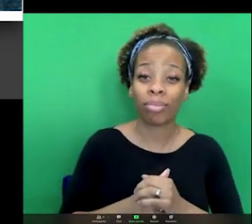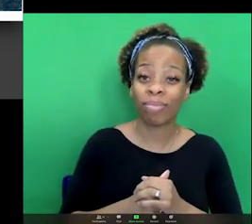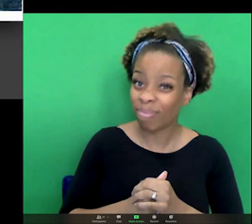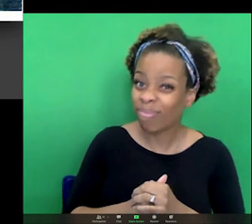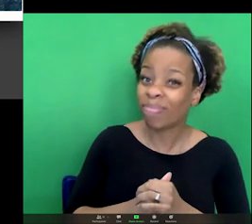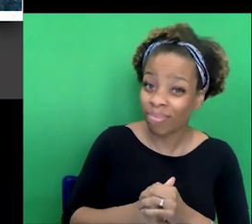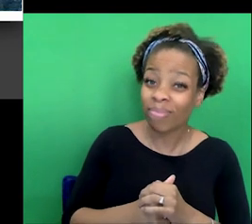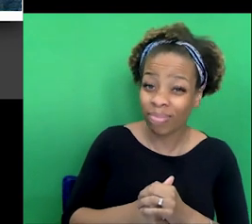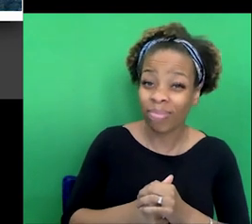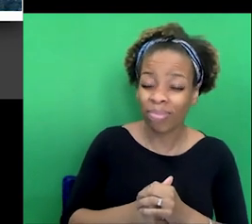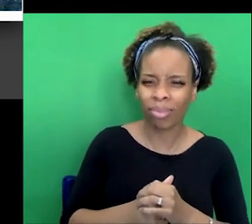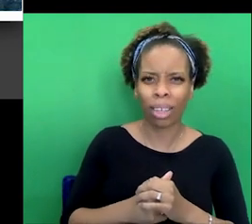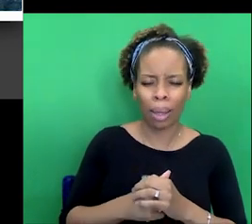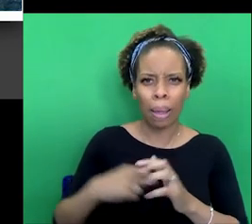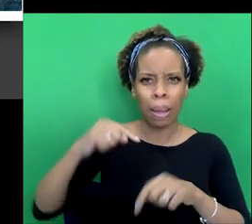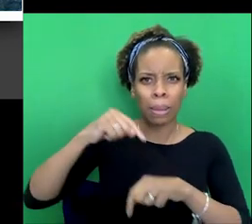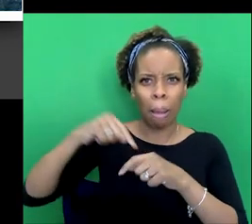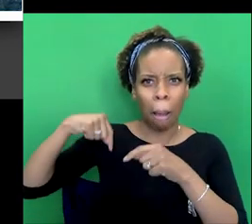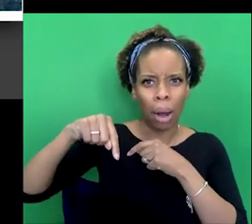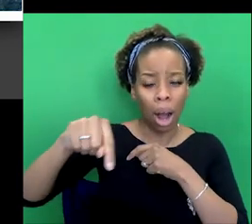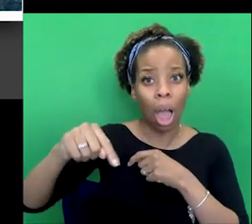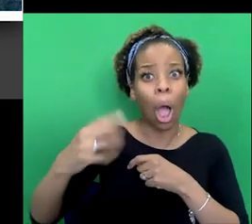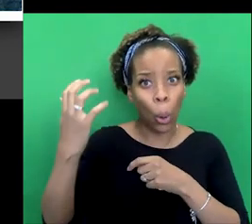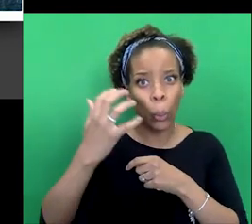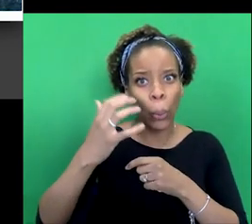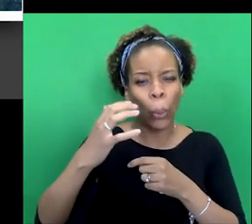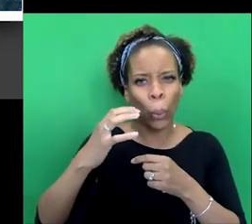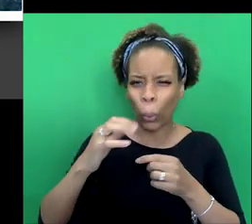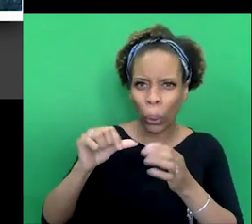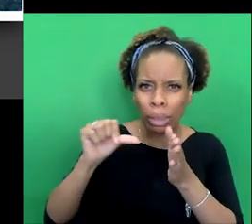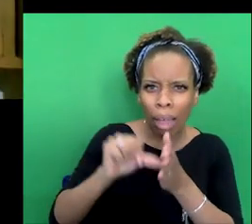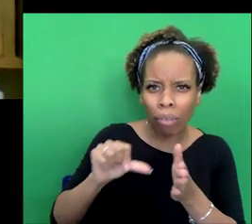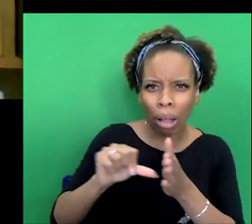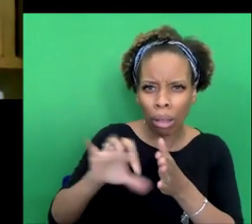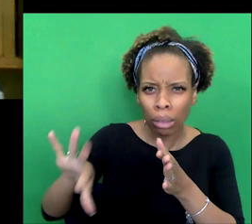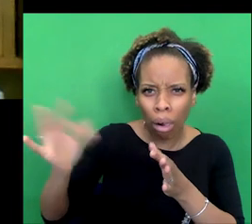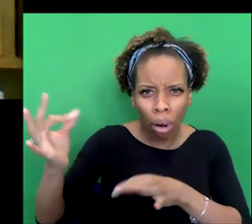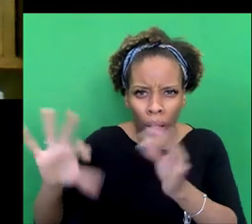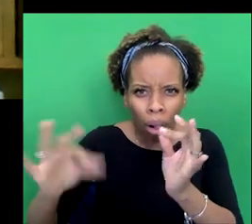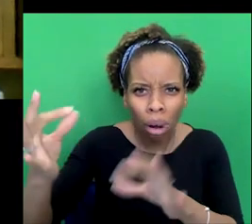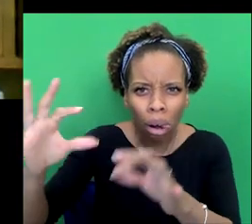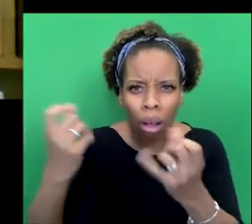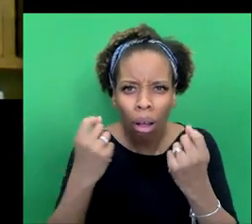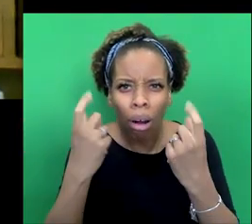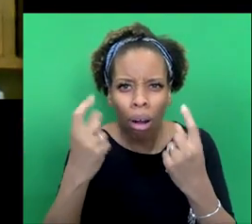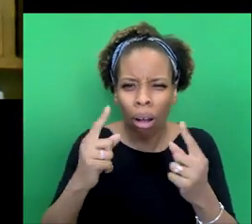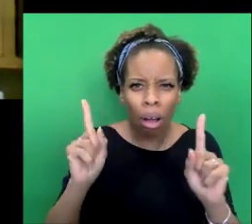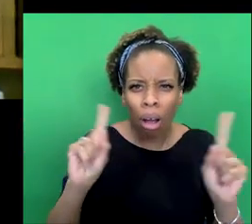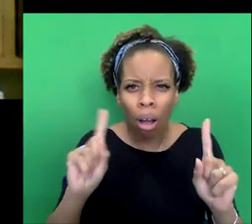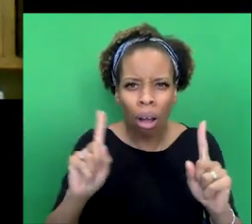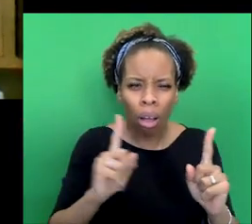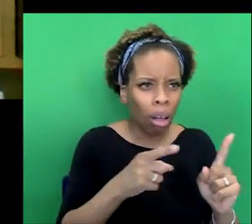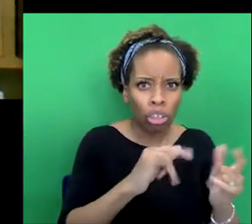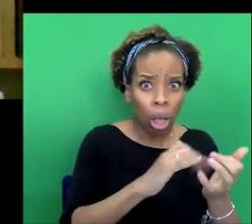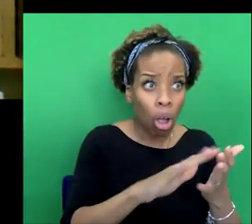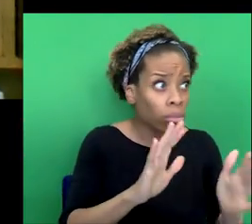complicated timeline, as you say, and one that you would have difficulty, I think, trying to plot out when exactly was Holmes